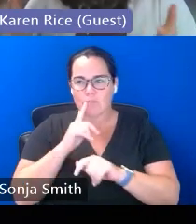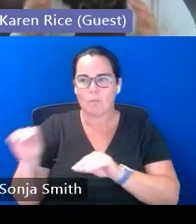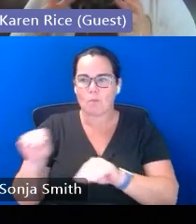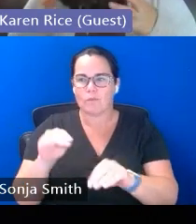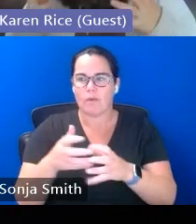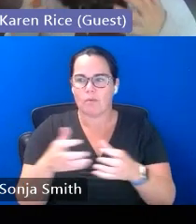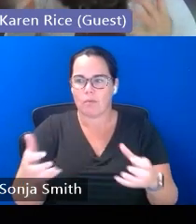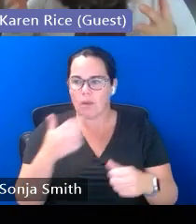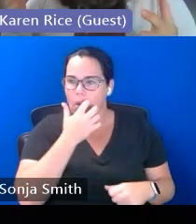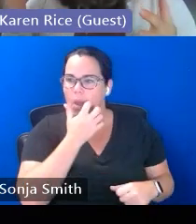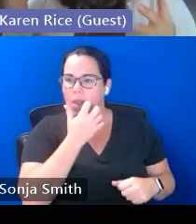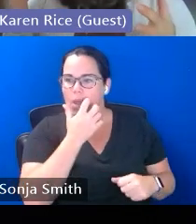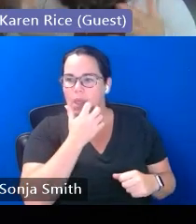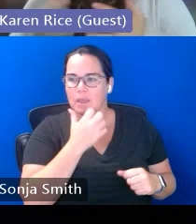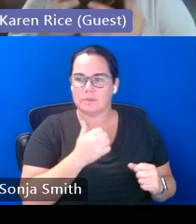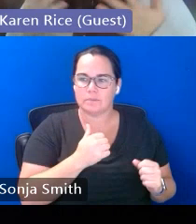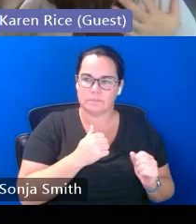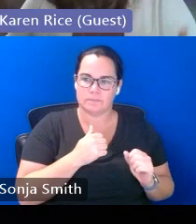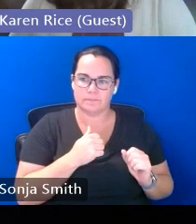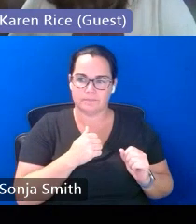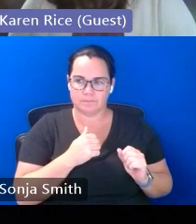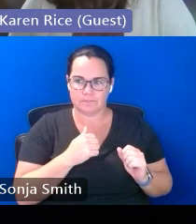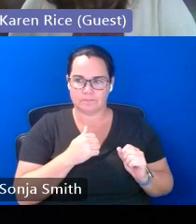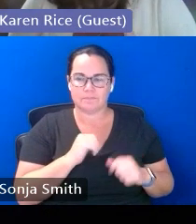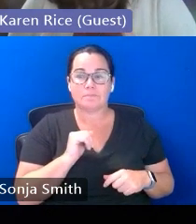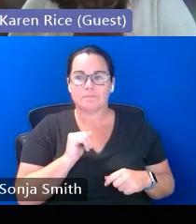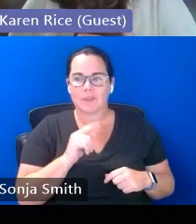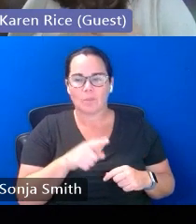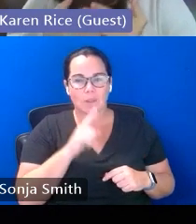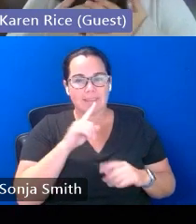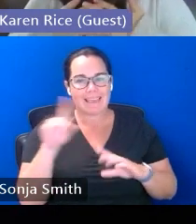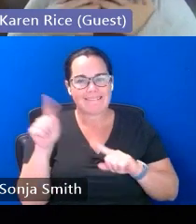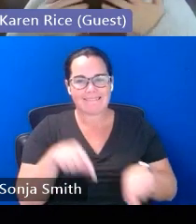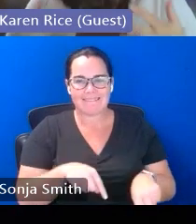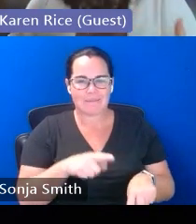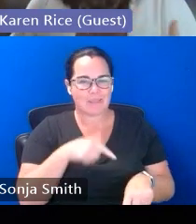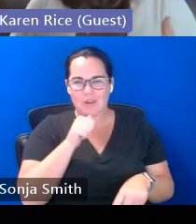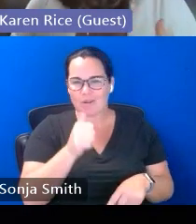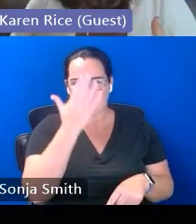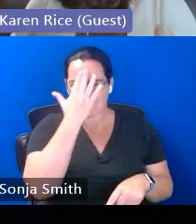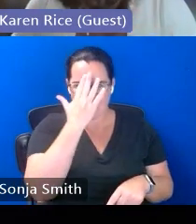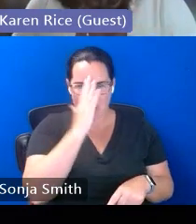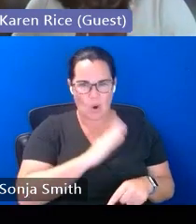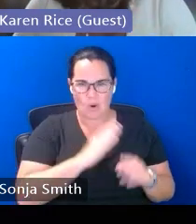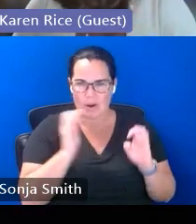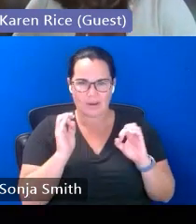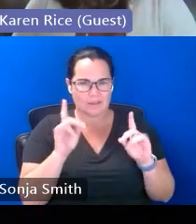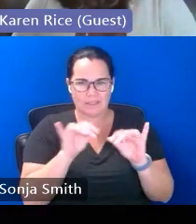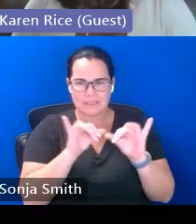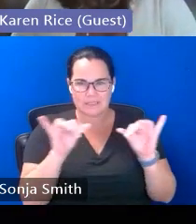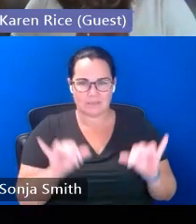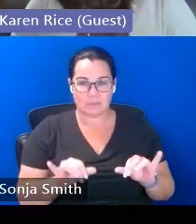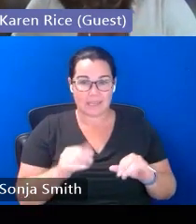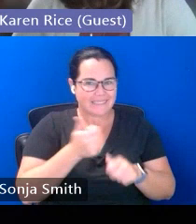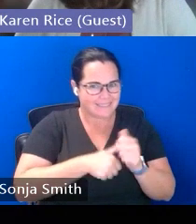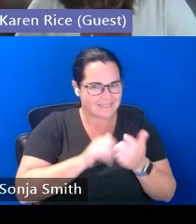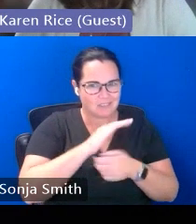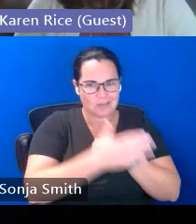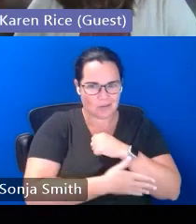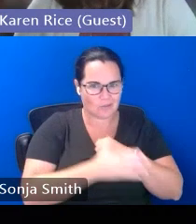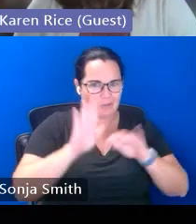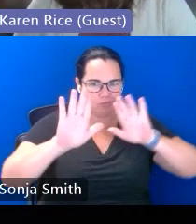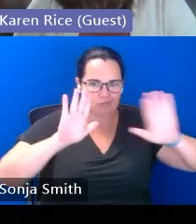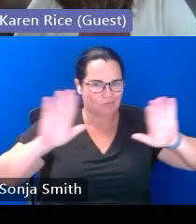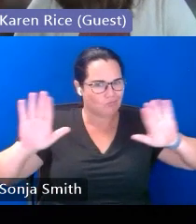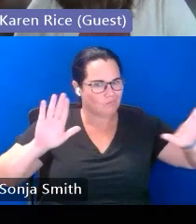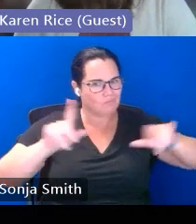they're coming in and they're not they're not familiar with our educational system it's a very different country to country and so if you have